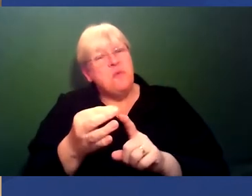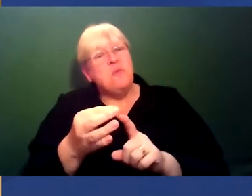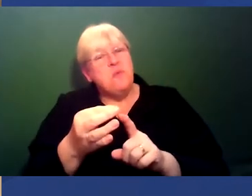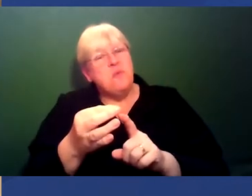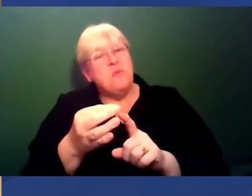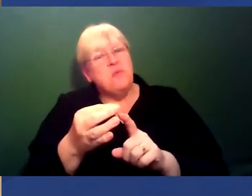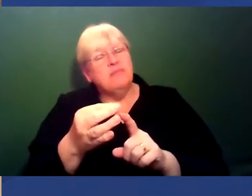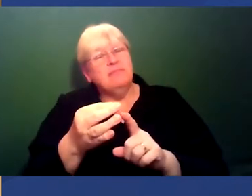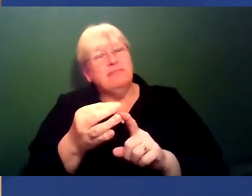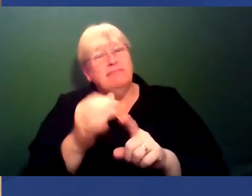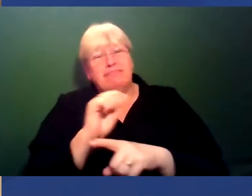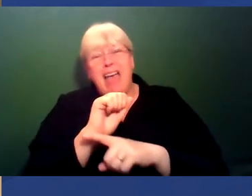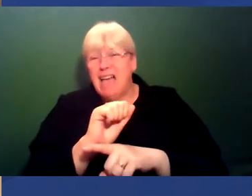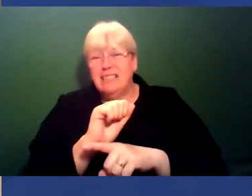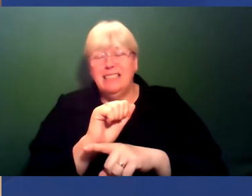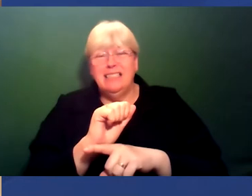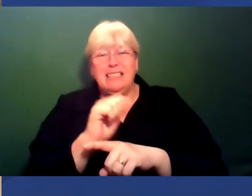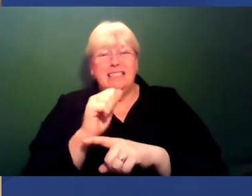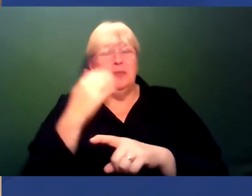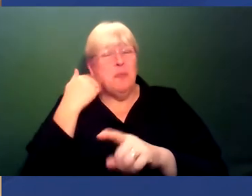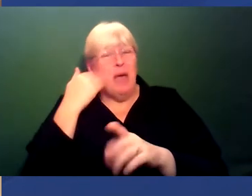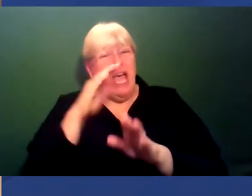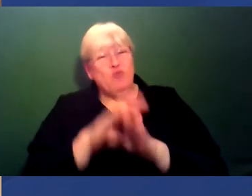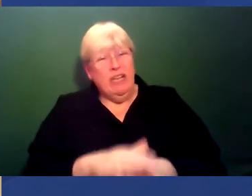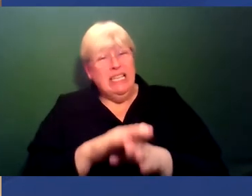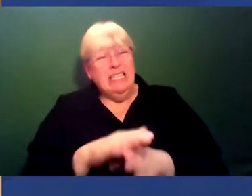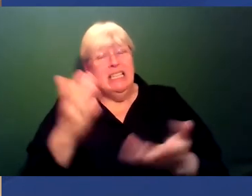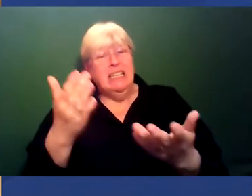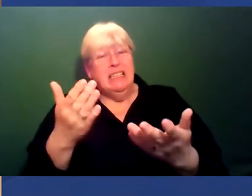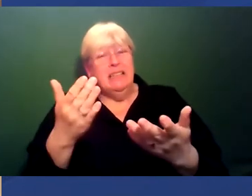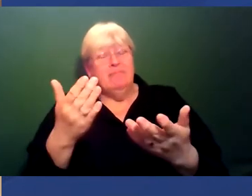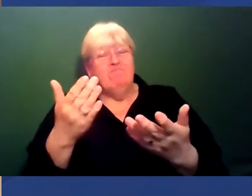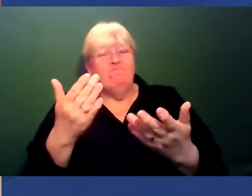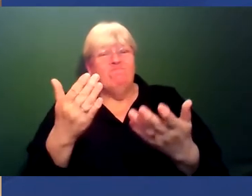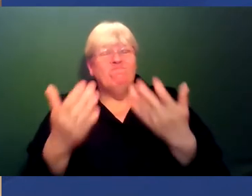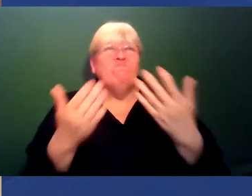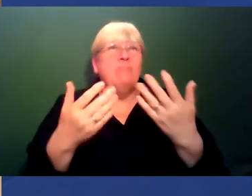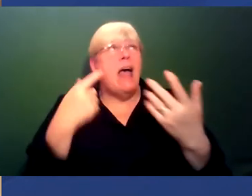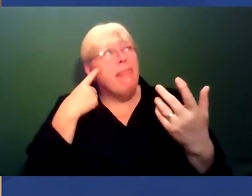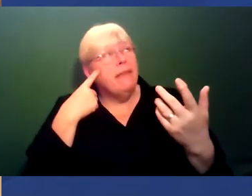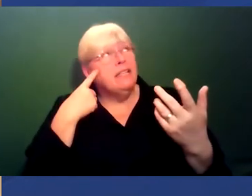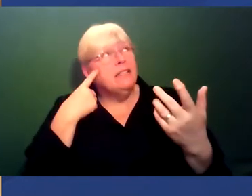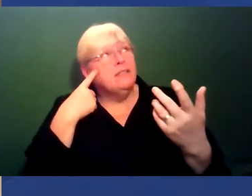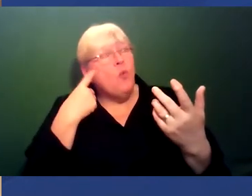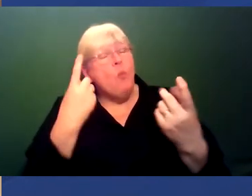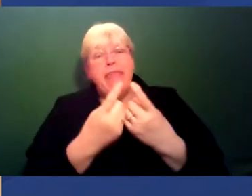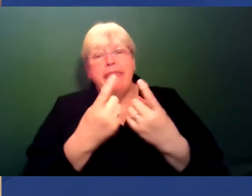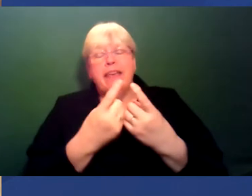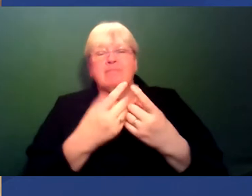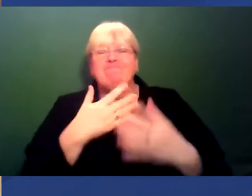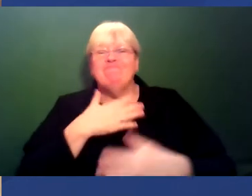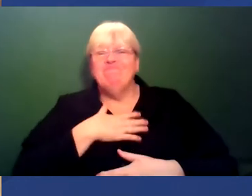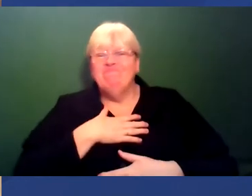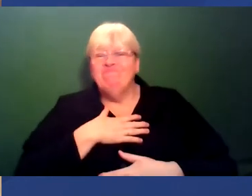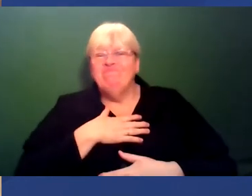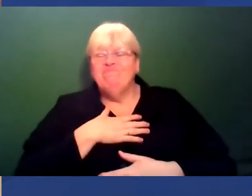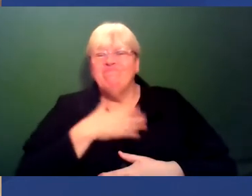anti-Black racism is not, doesn't persist into the future. I think one thing that makes me hesitate about Black History Month is a